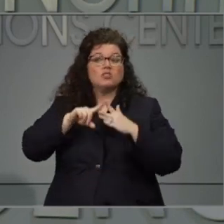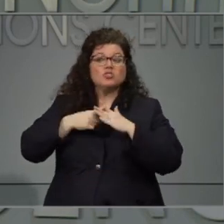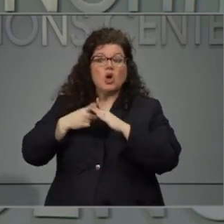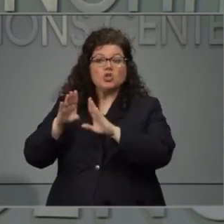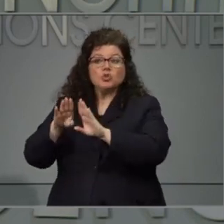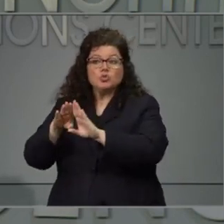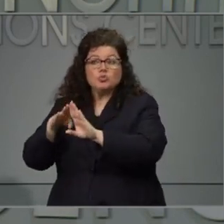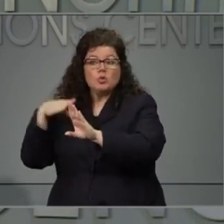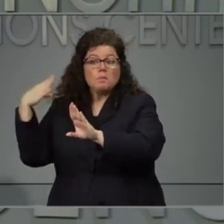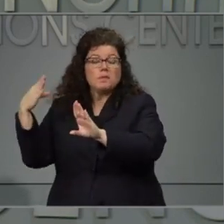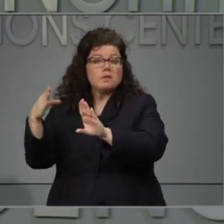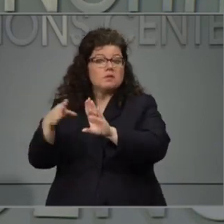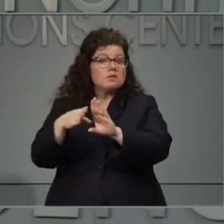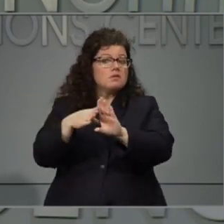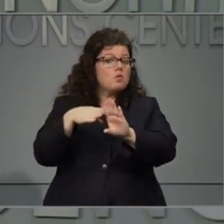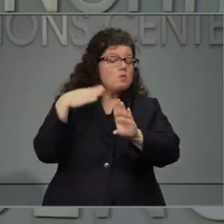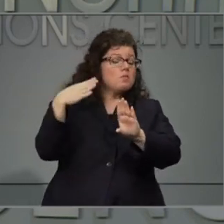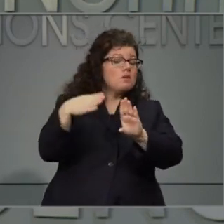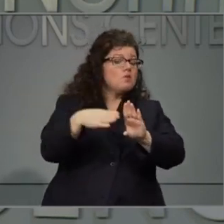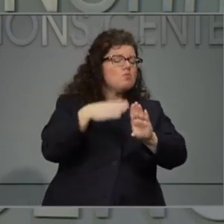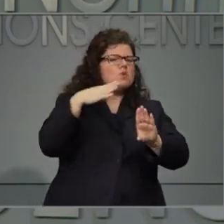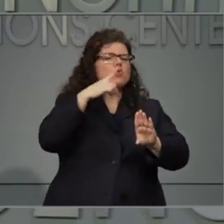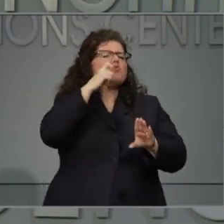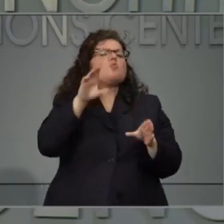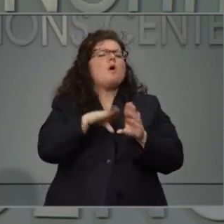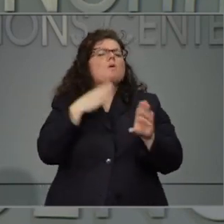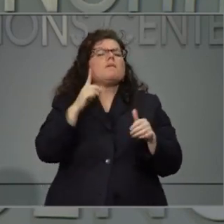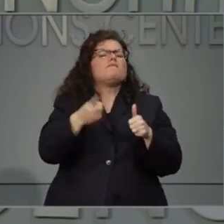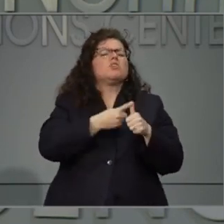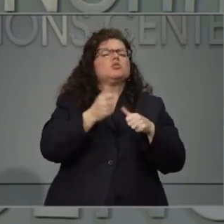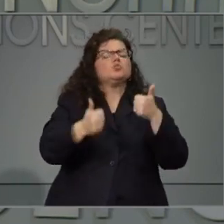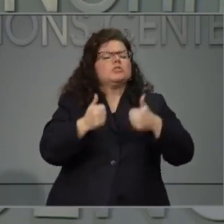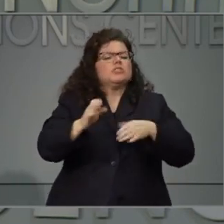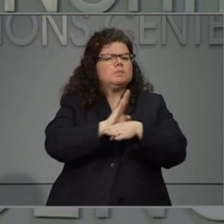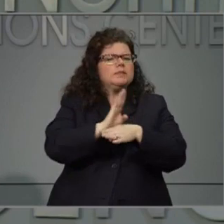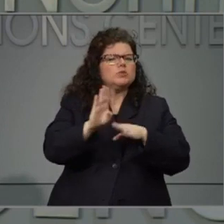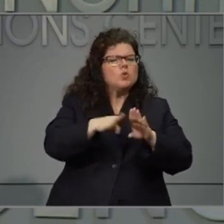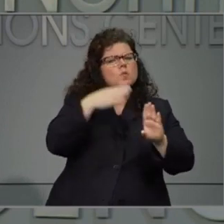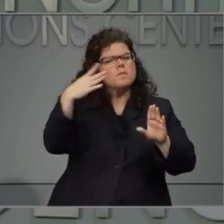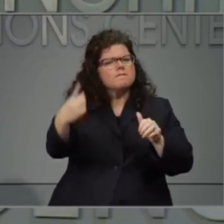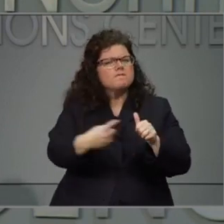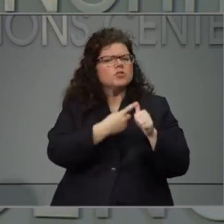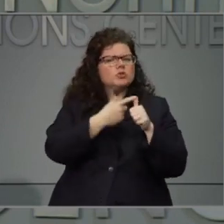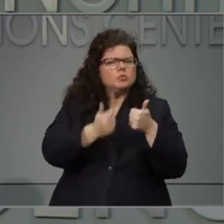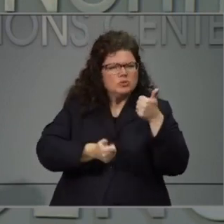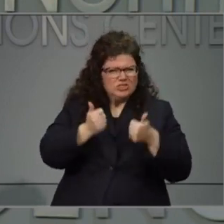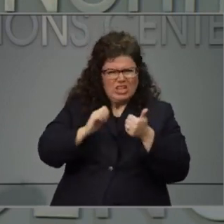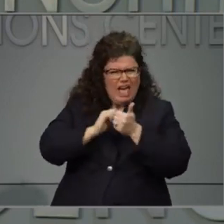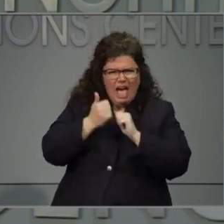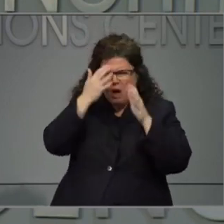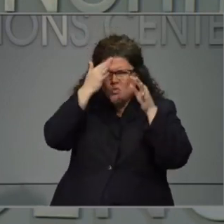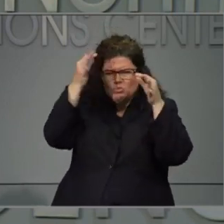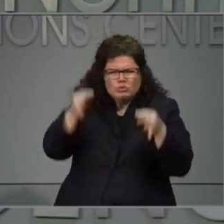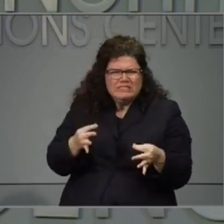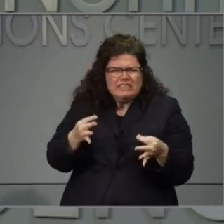economy, how would you prioritize which businesses are safe to operate at that point? Thanks.